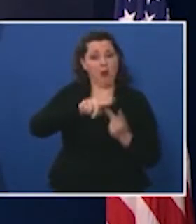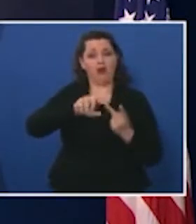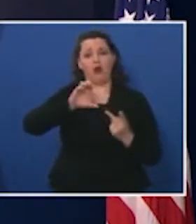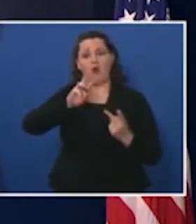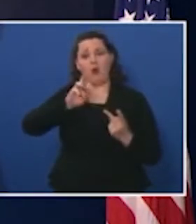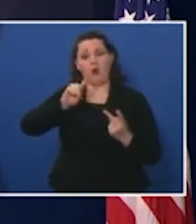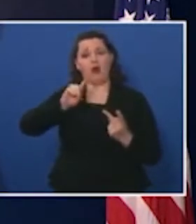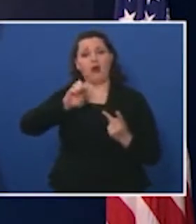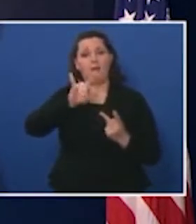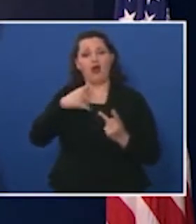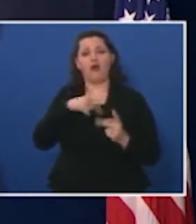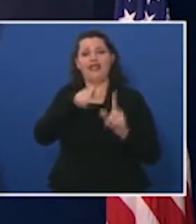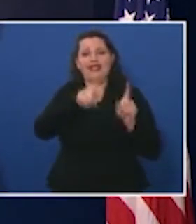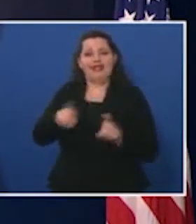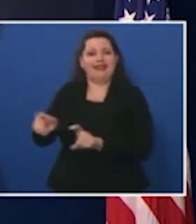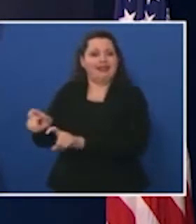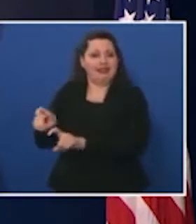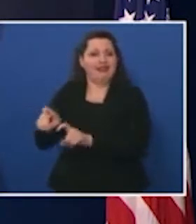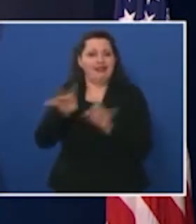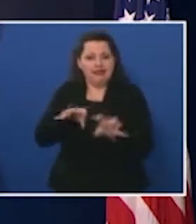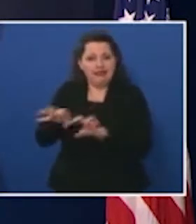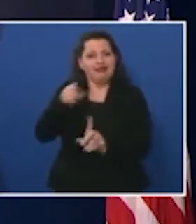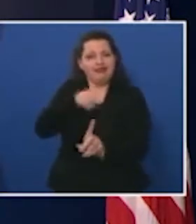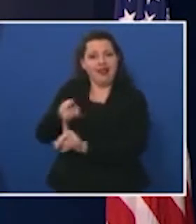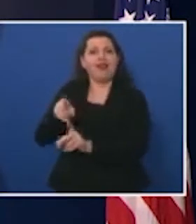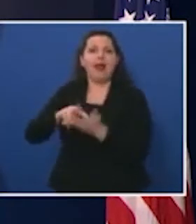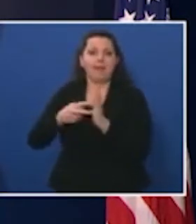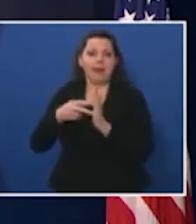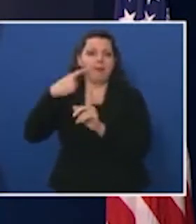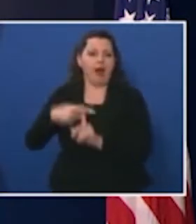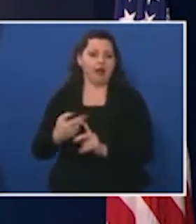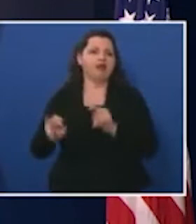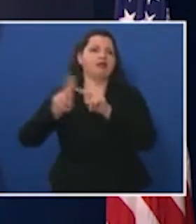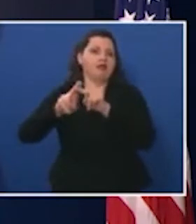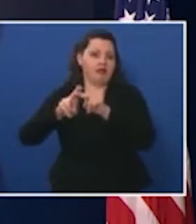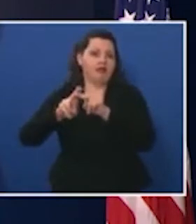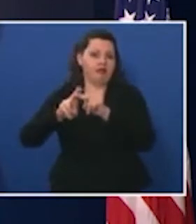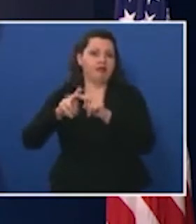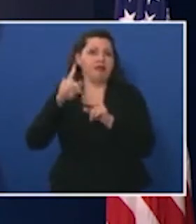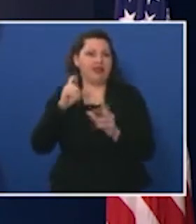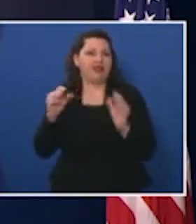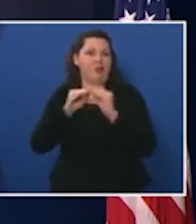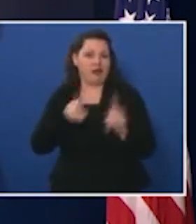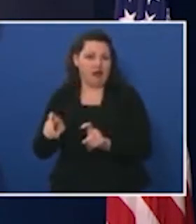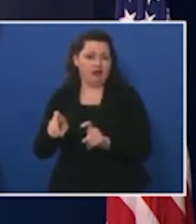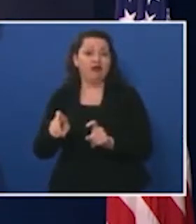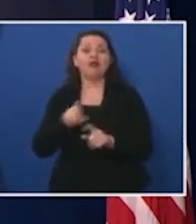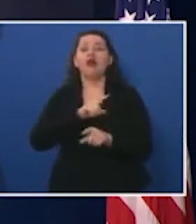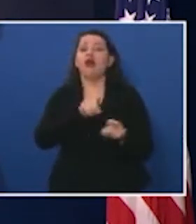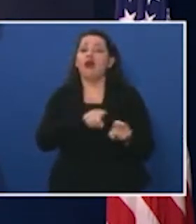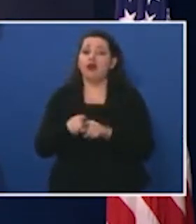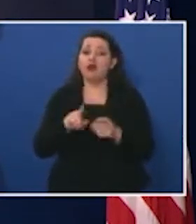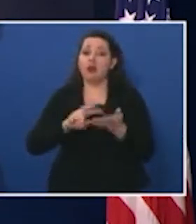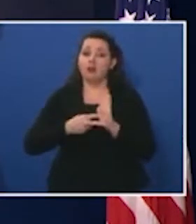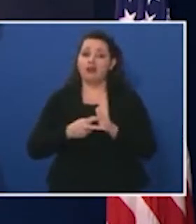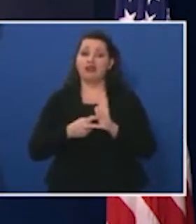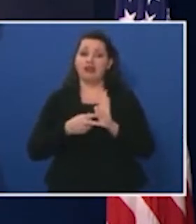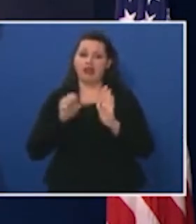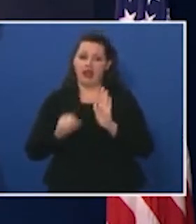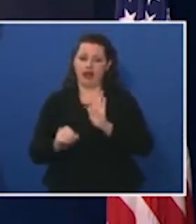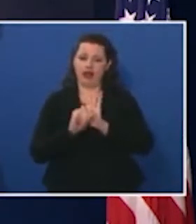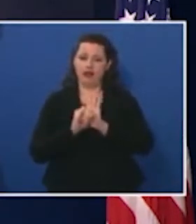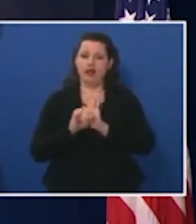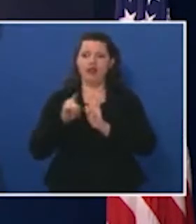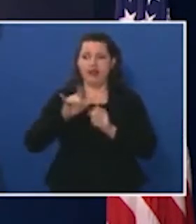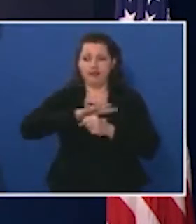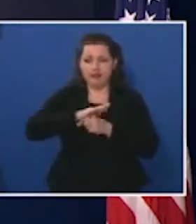communities which is driving positive case numbers up in the short term but it's also allowing us to identify exactly where